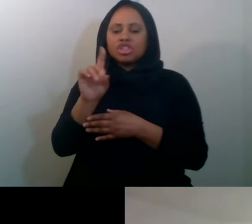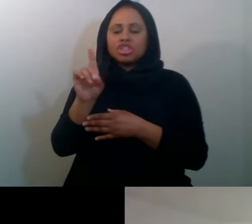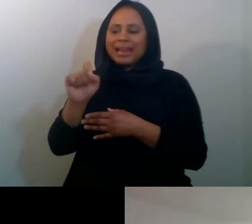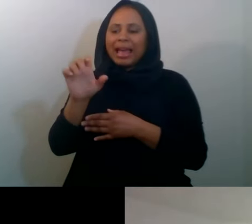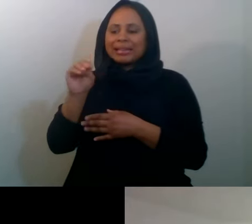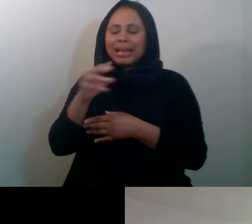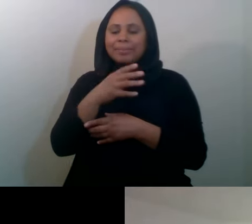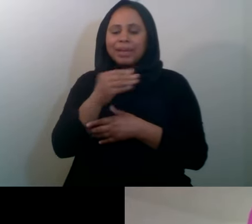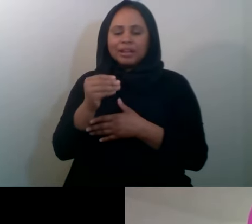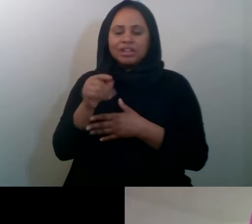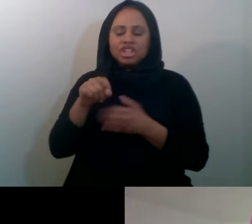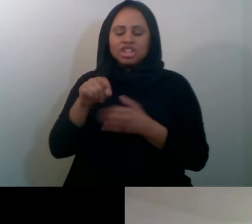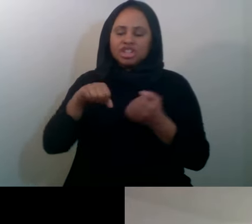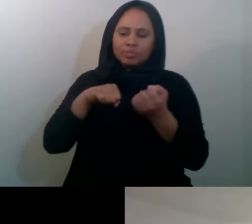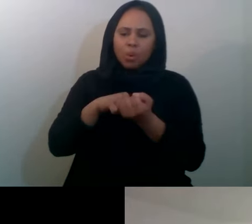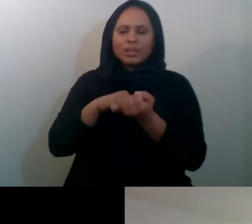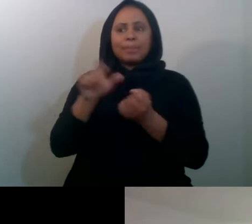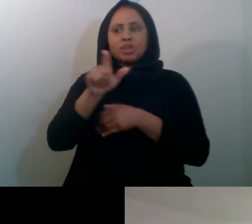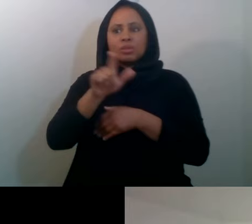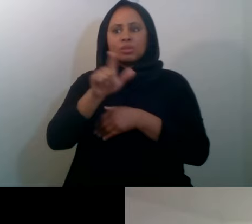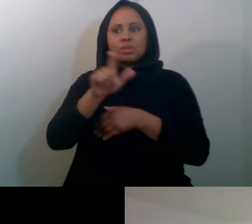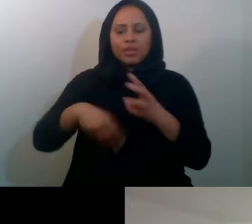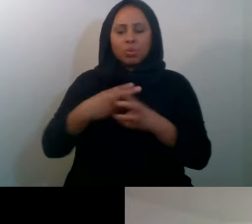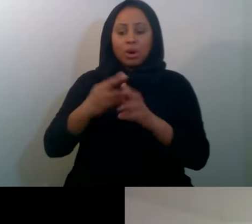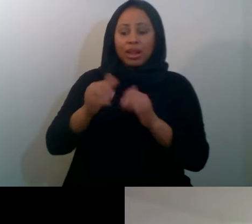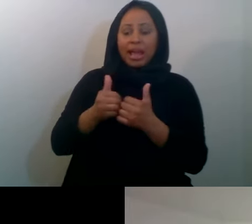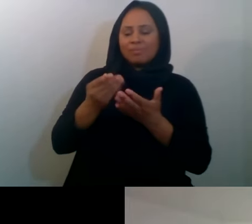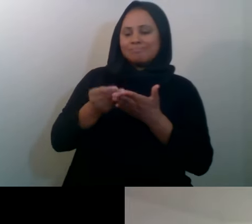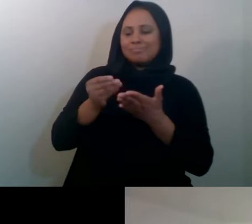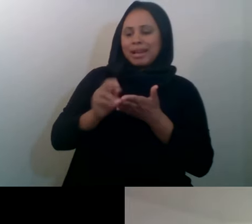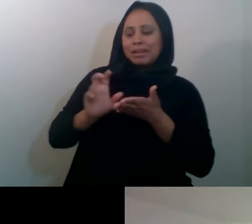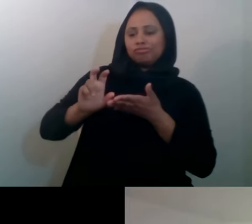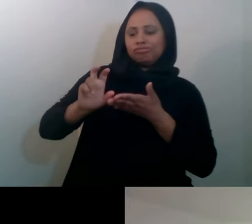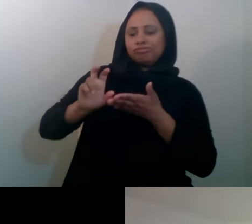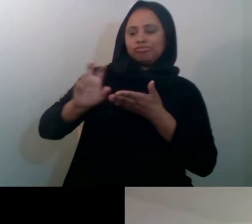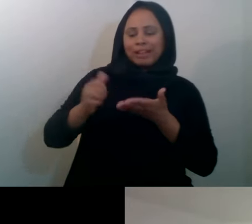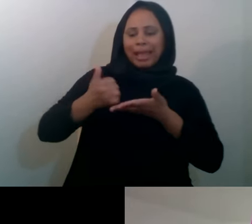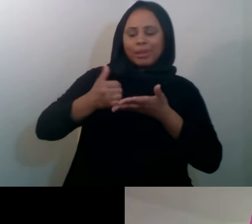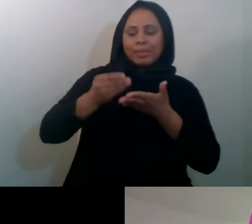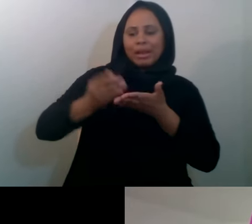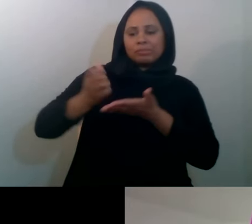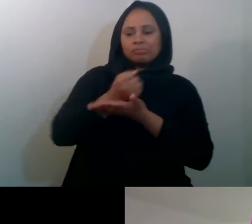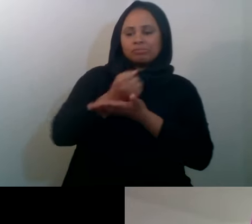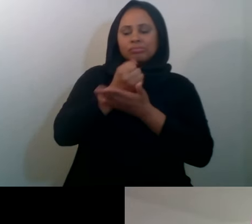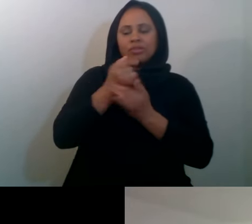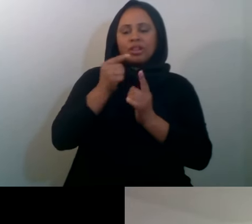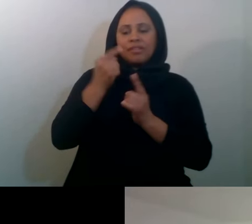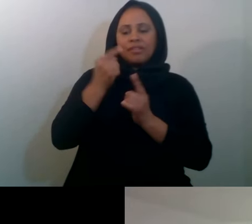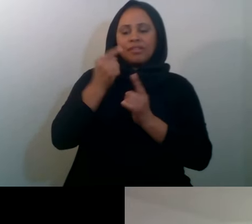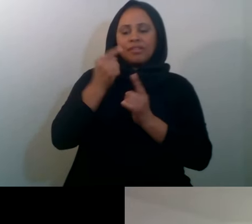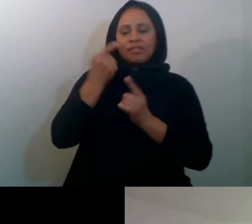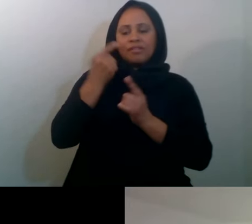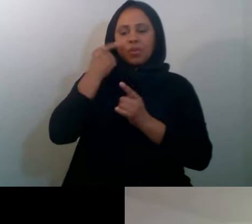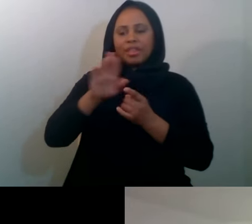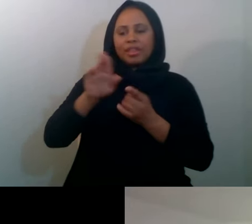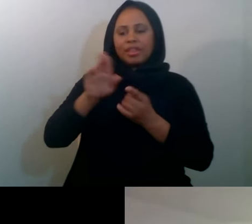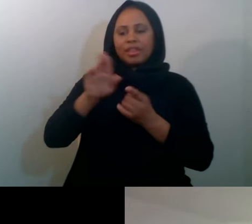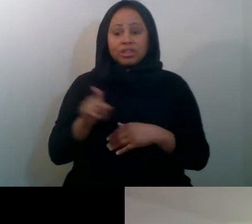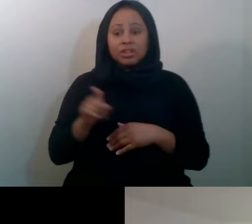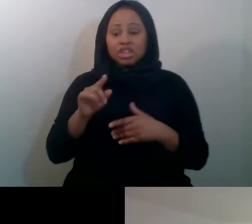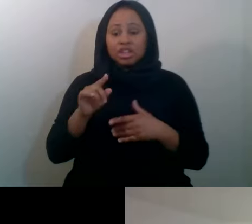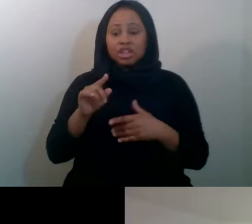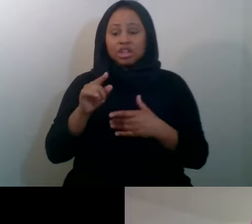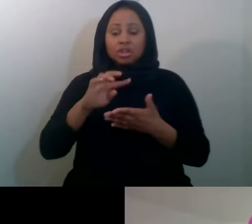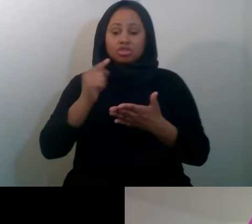good all over the world by helping them raise funds for their projects, campaigns, and creative ideas. She is a graduate of the School of Social